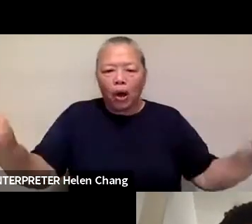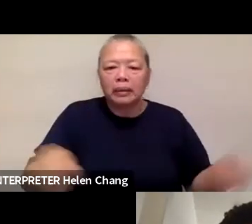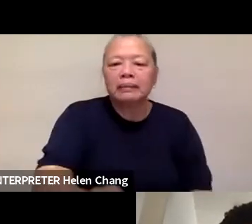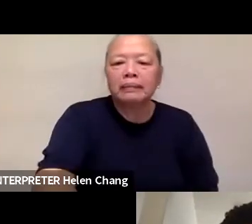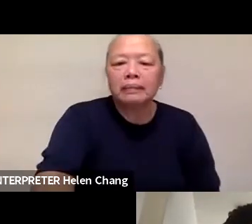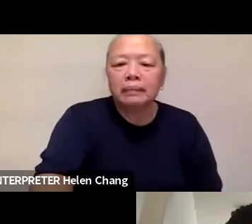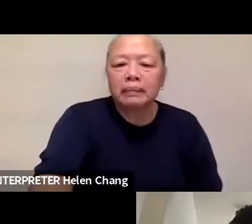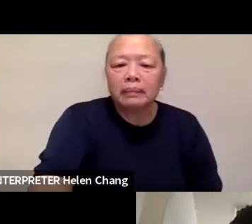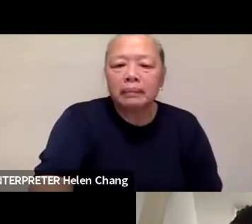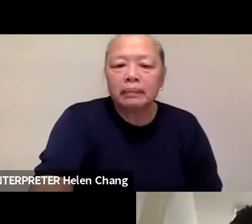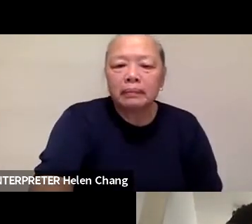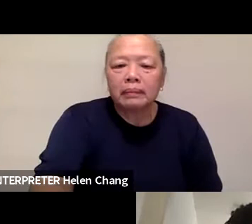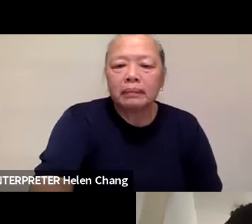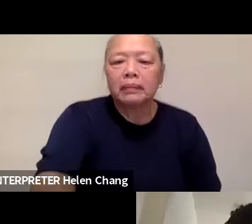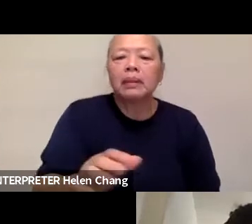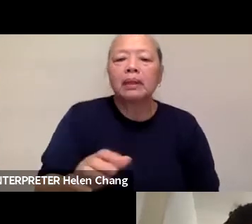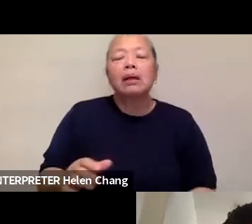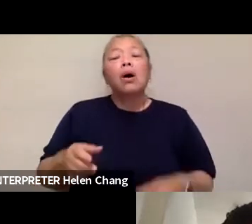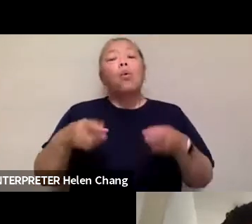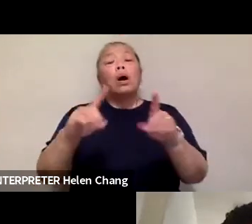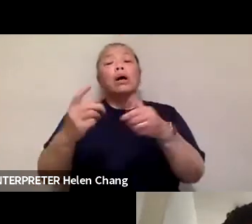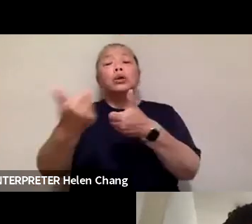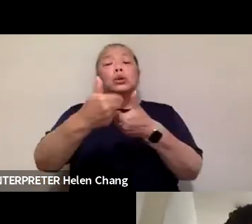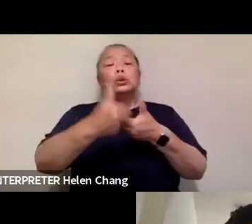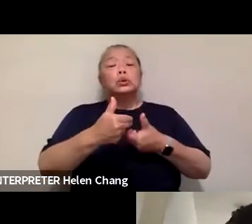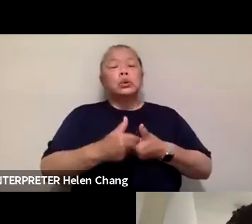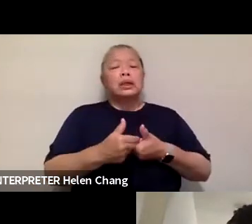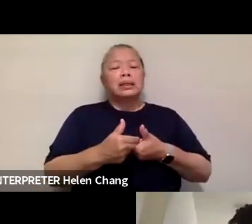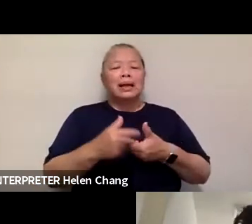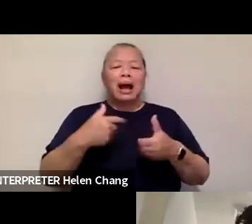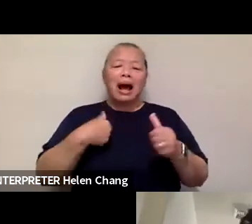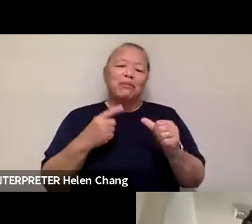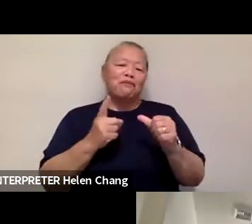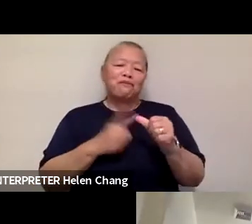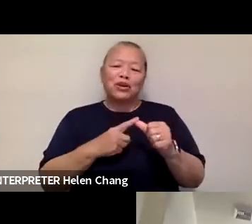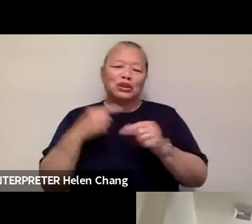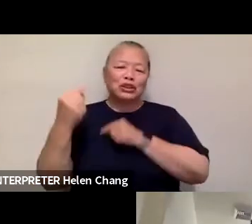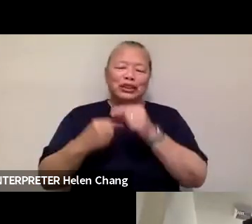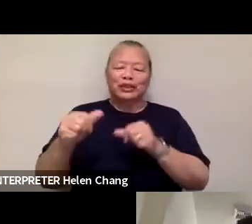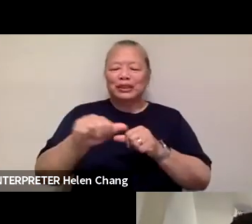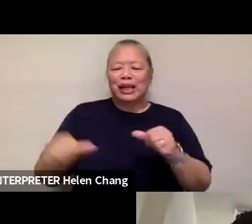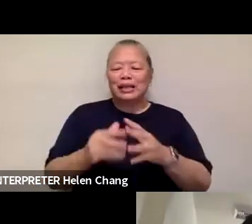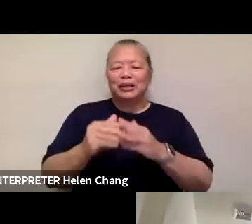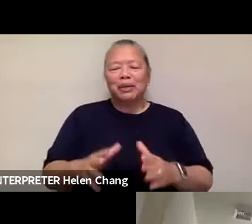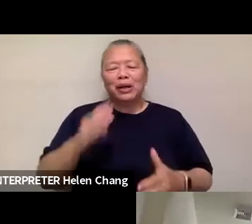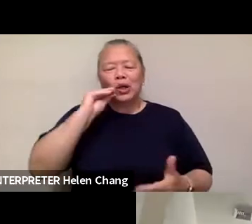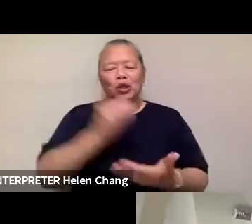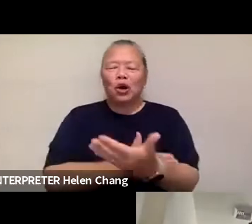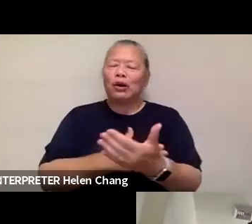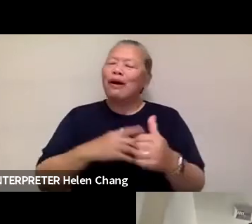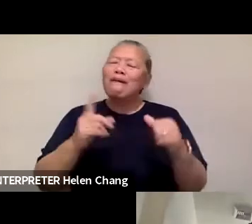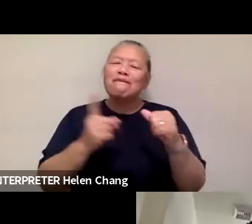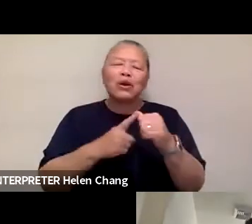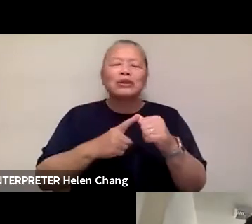I feel like I would not be doing my duty as a first generation Asian American daughter if I didn't start by